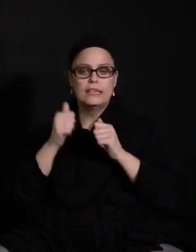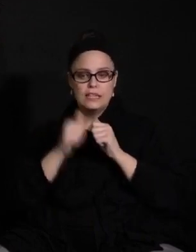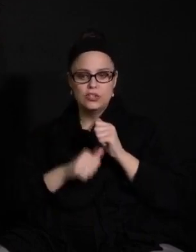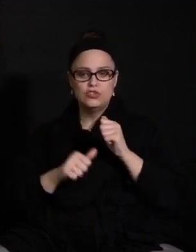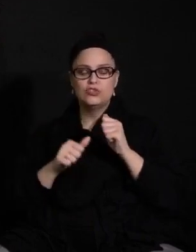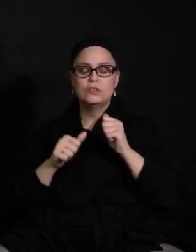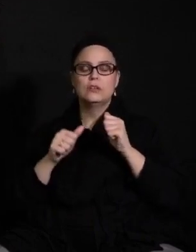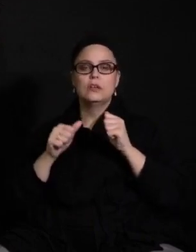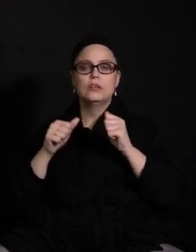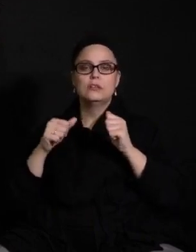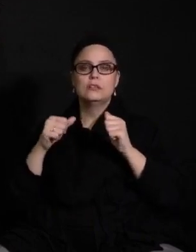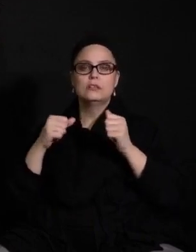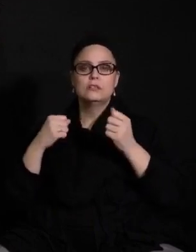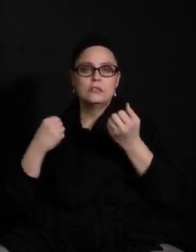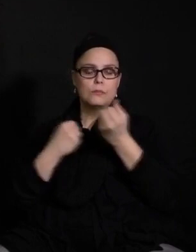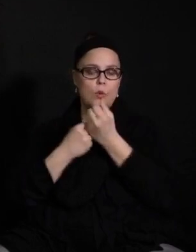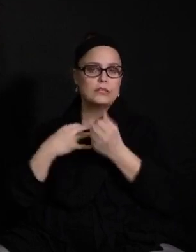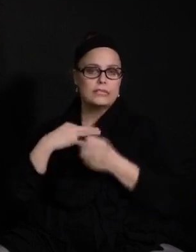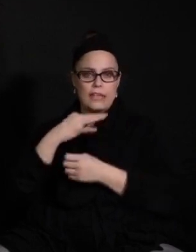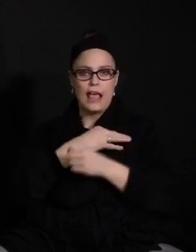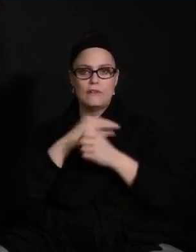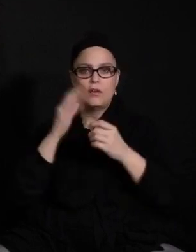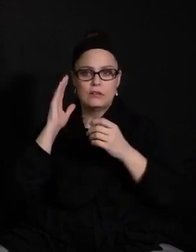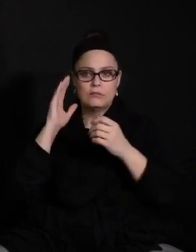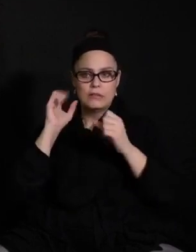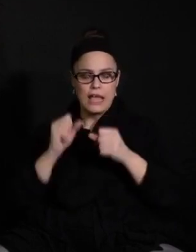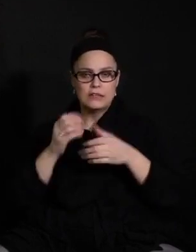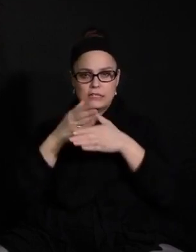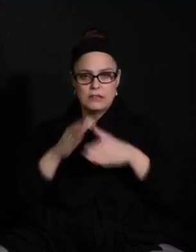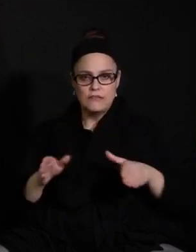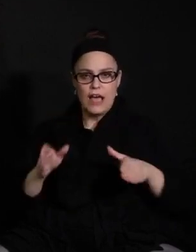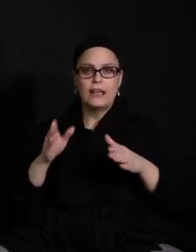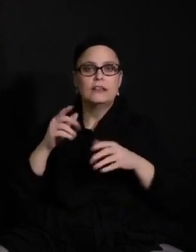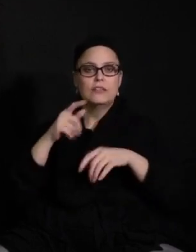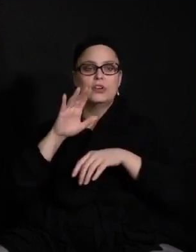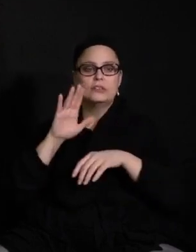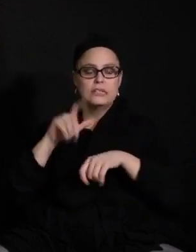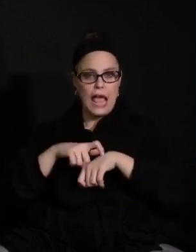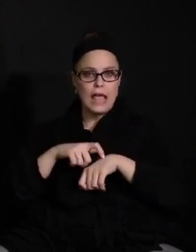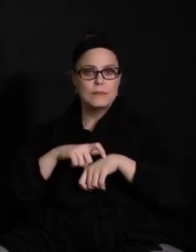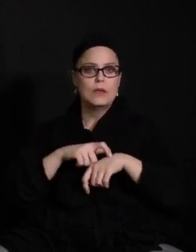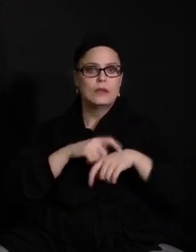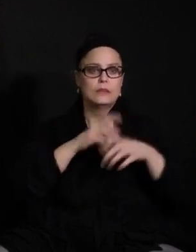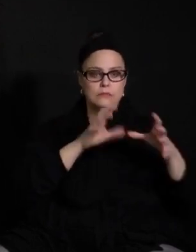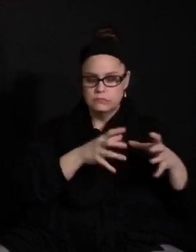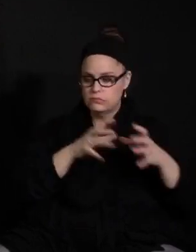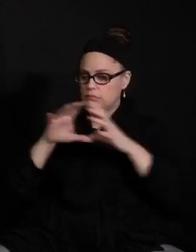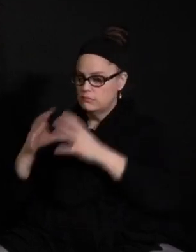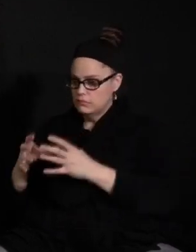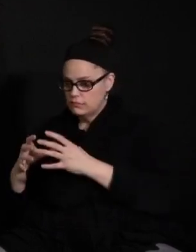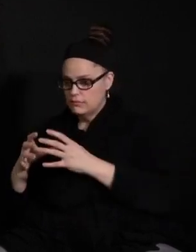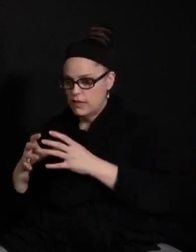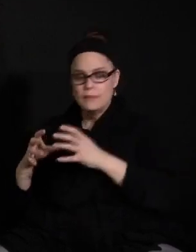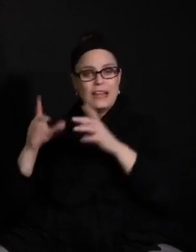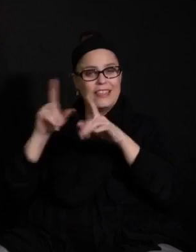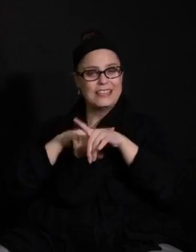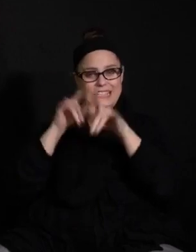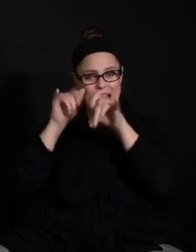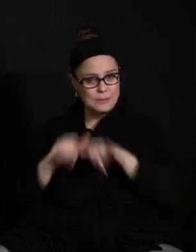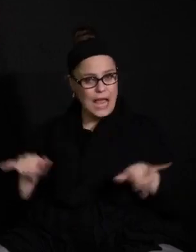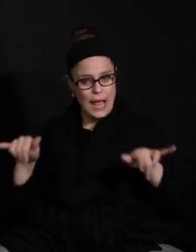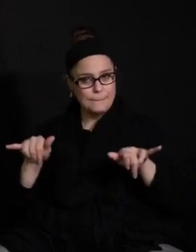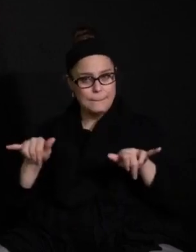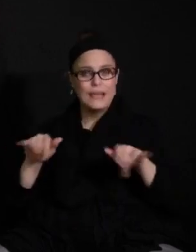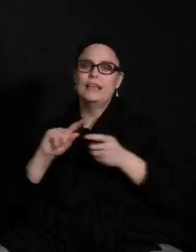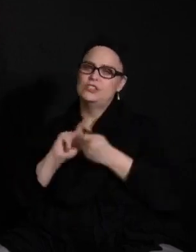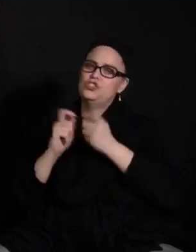support virtual learning students as well as their in person students. Of course, being in the same class for the same time as it was in distance learning